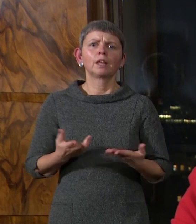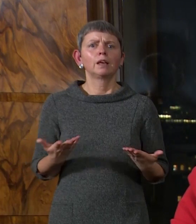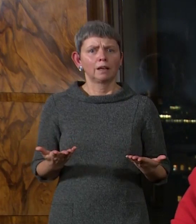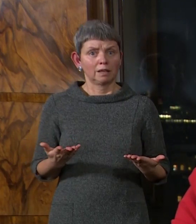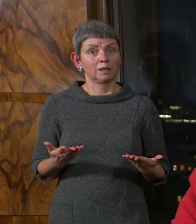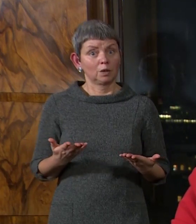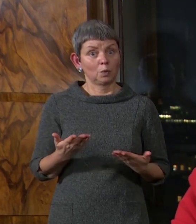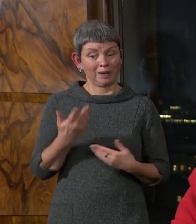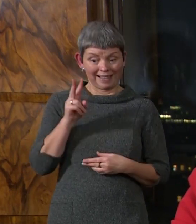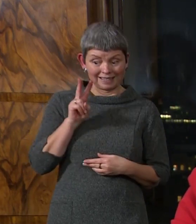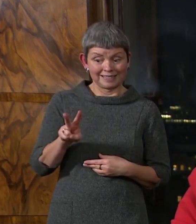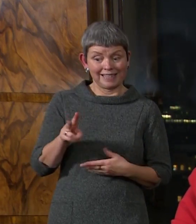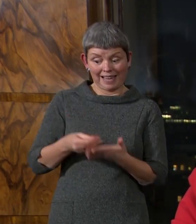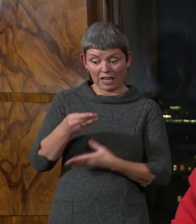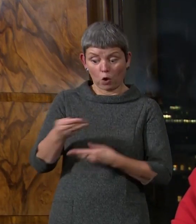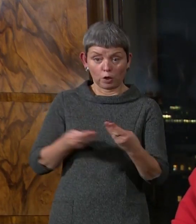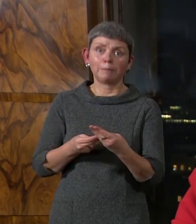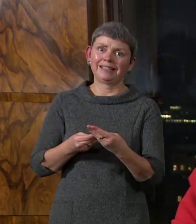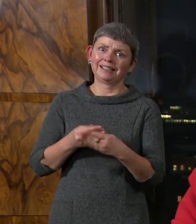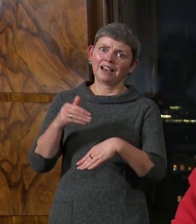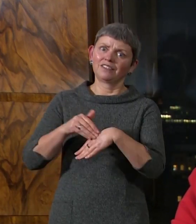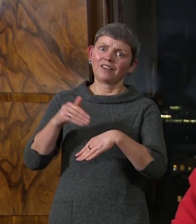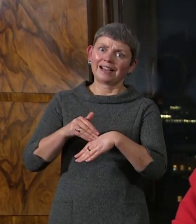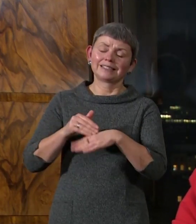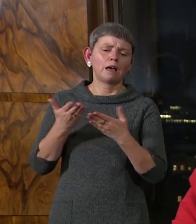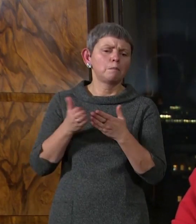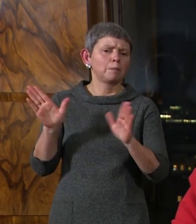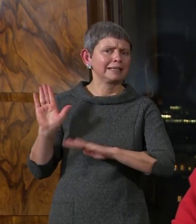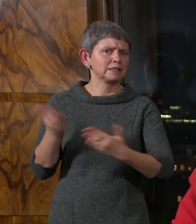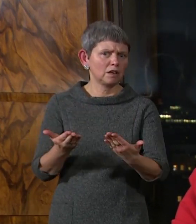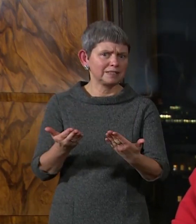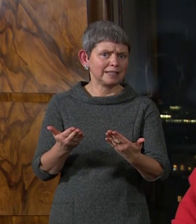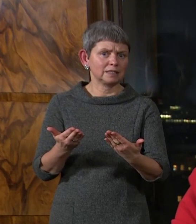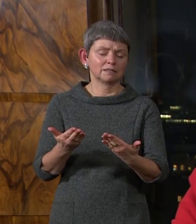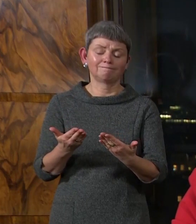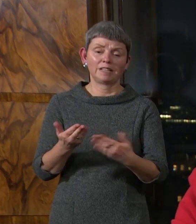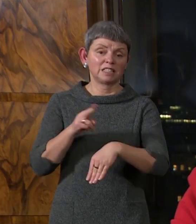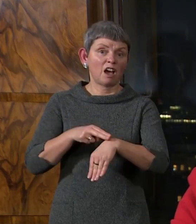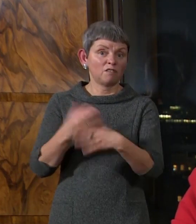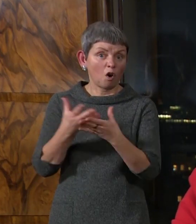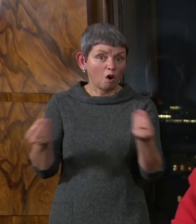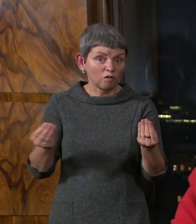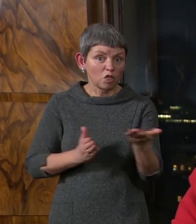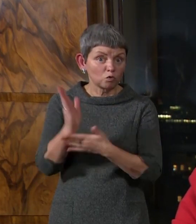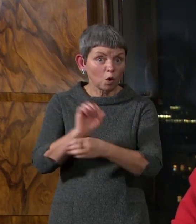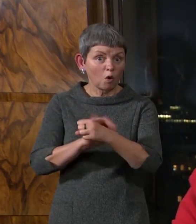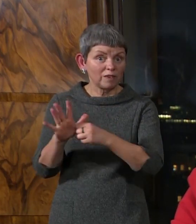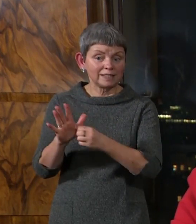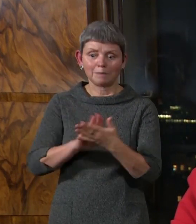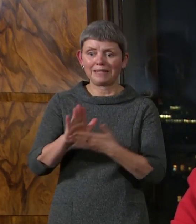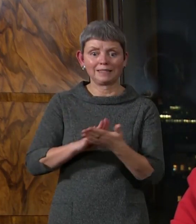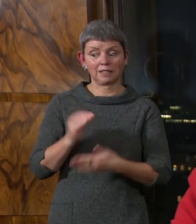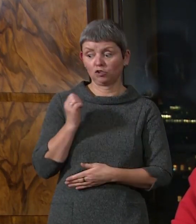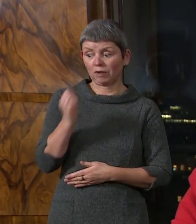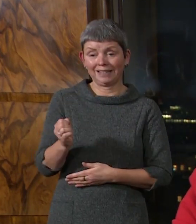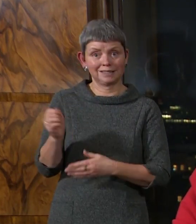already seeing an impact across the economy and on public services. Staff absence caused by COVID means trains